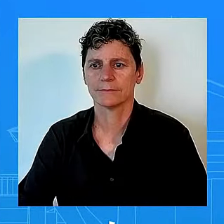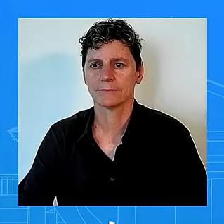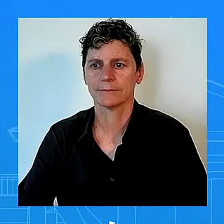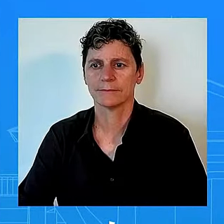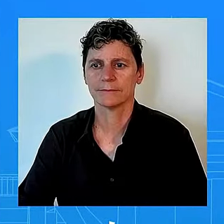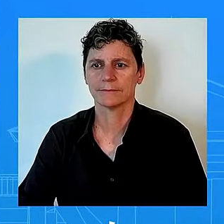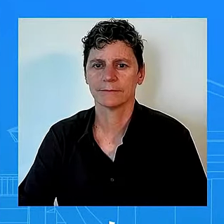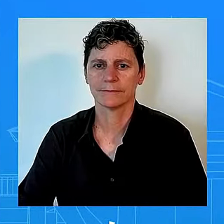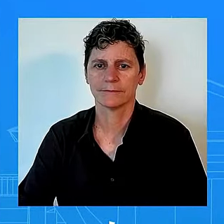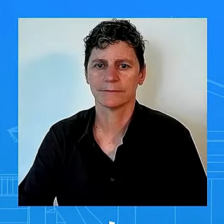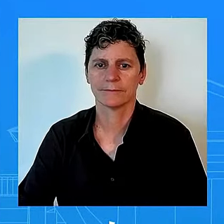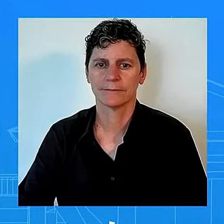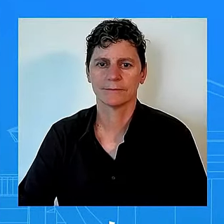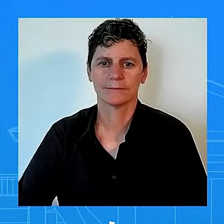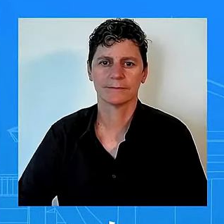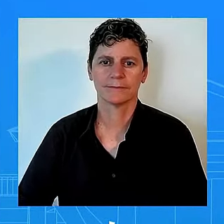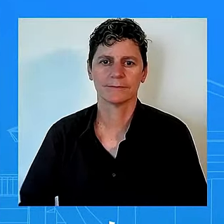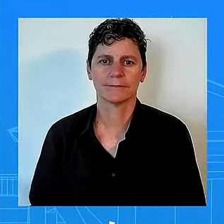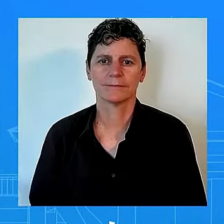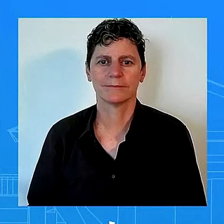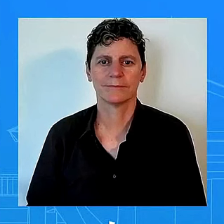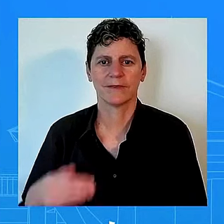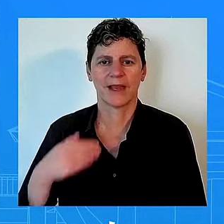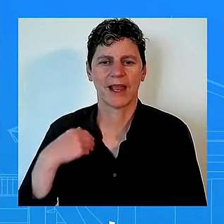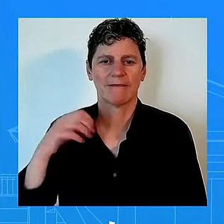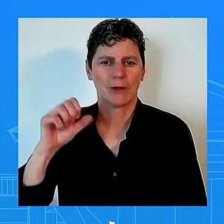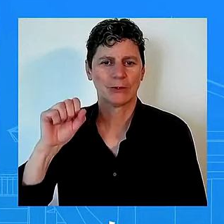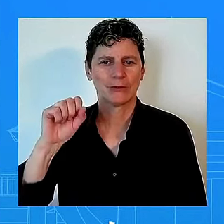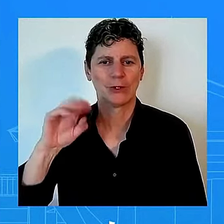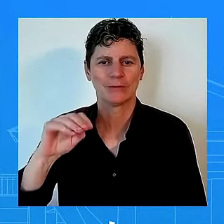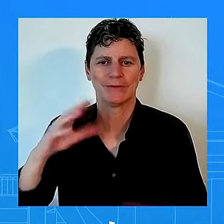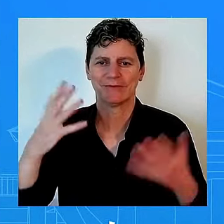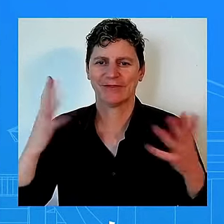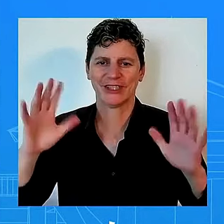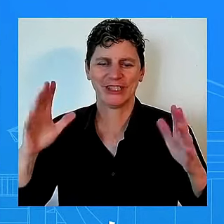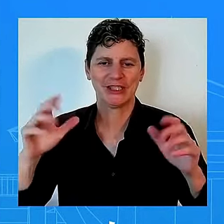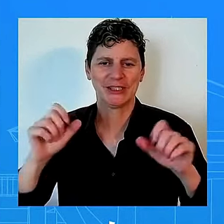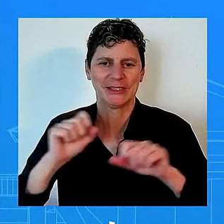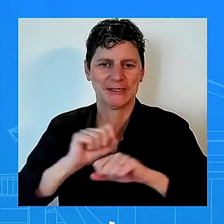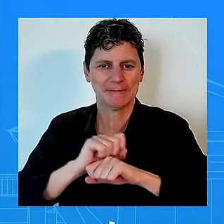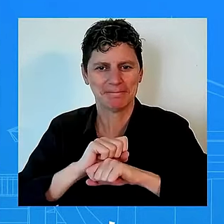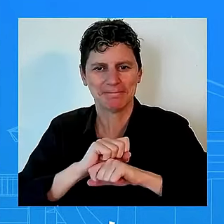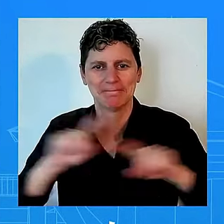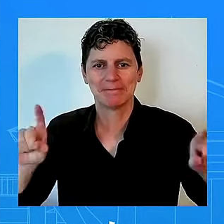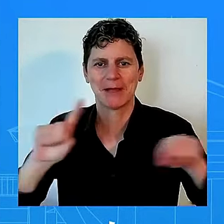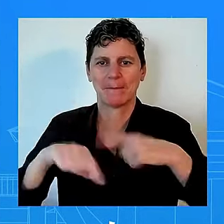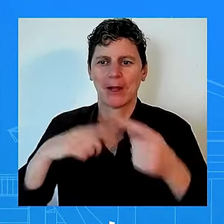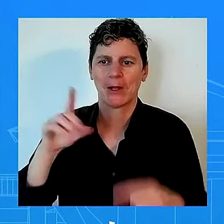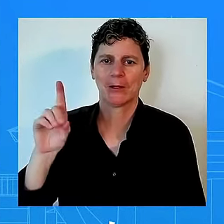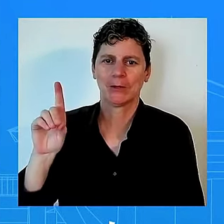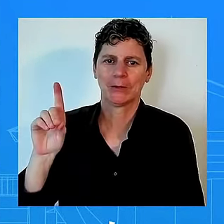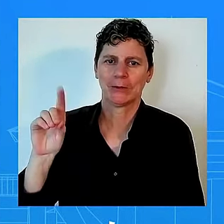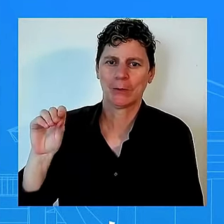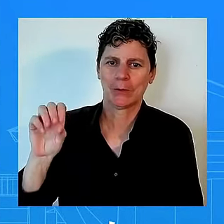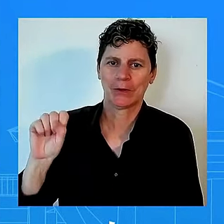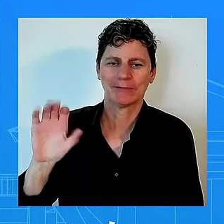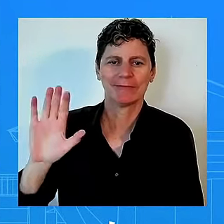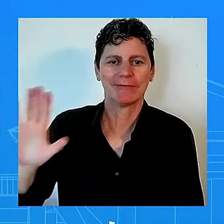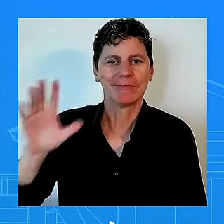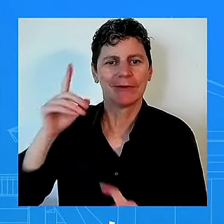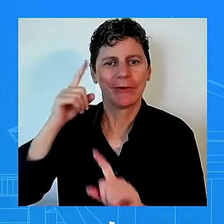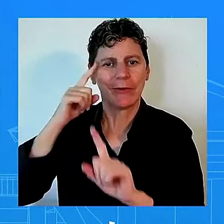lives rent free in the state department's head we're running out of popcorn but we'll be here live laughing hard i mean kind of mocking the